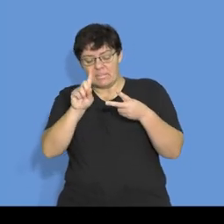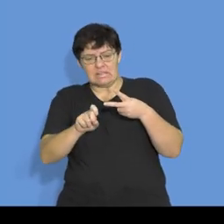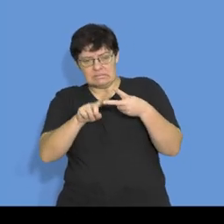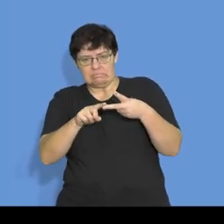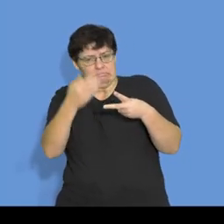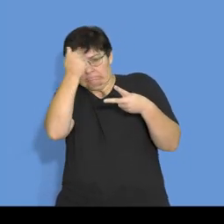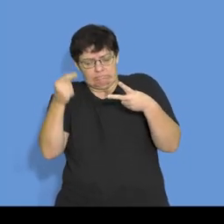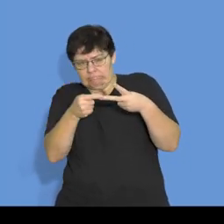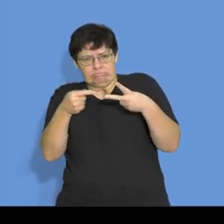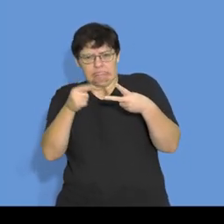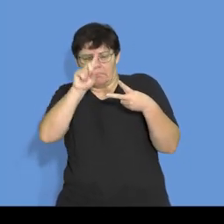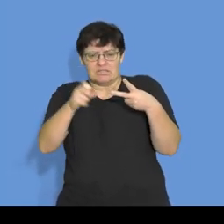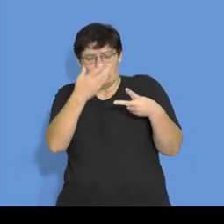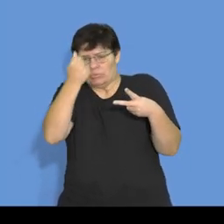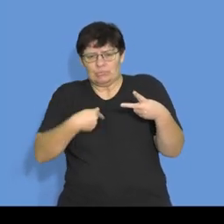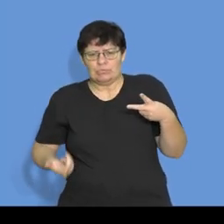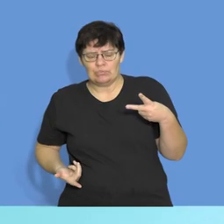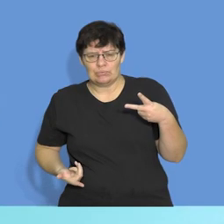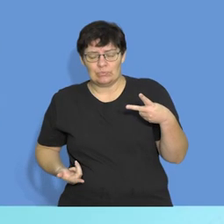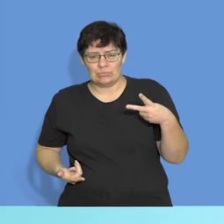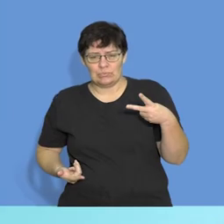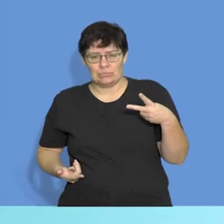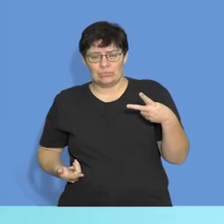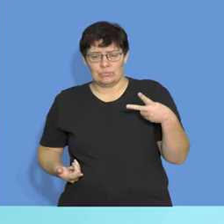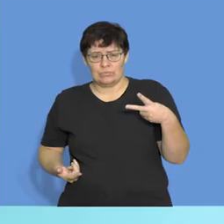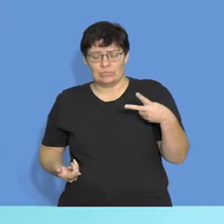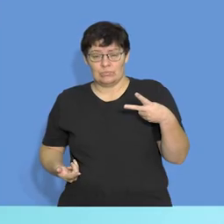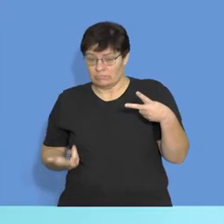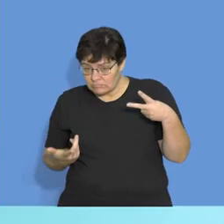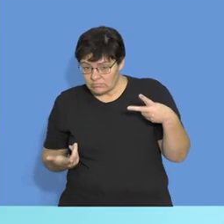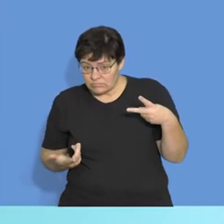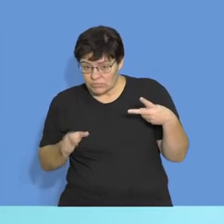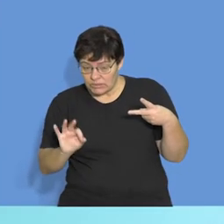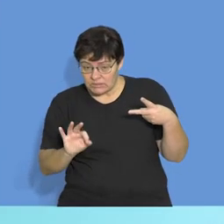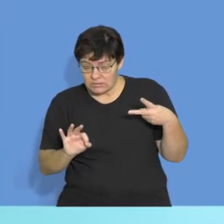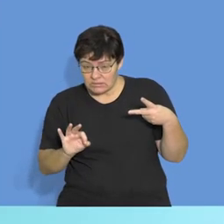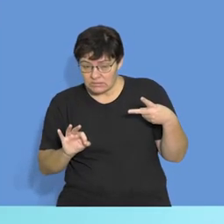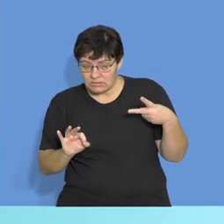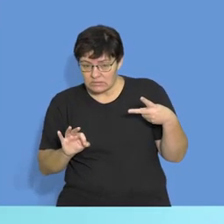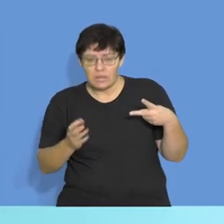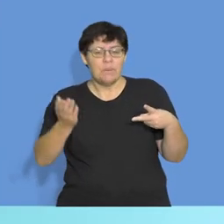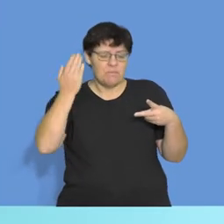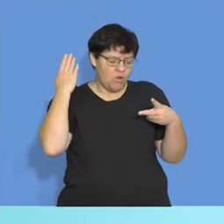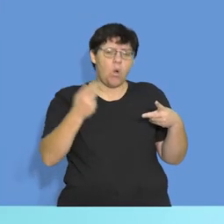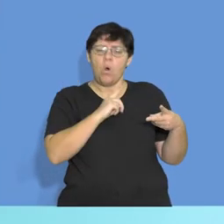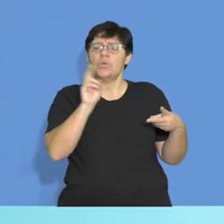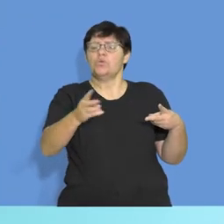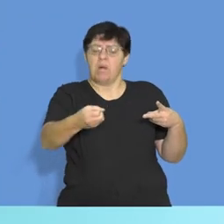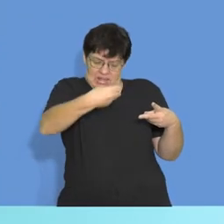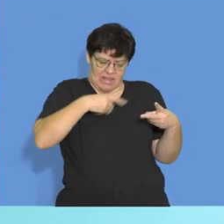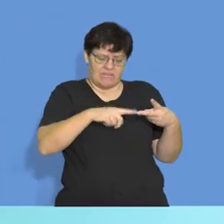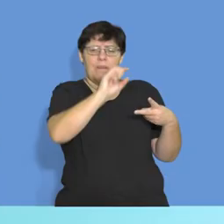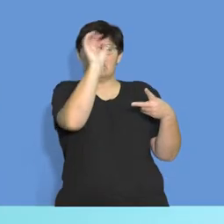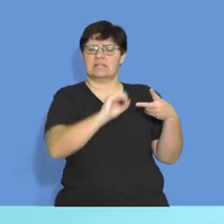don't know what is the percentage, right? In previous question, you were given the